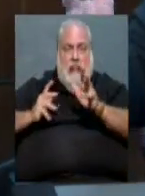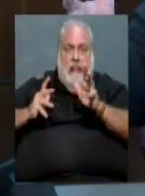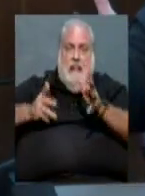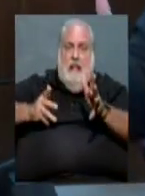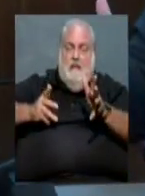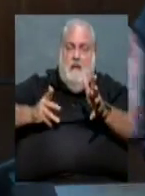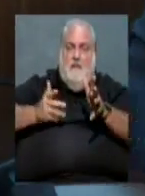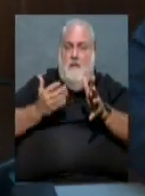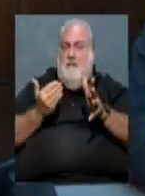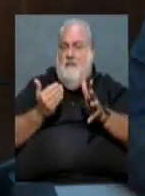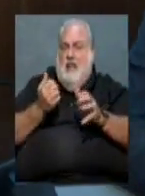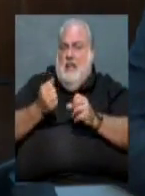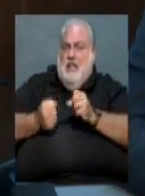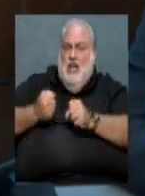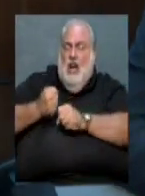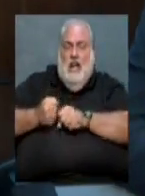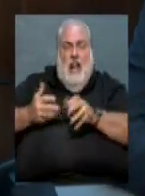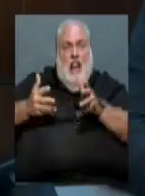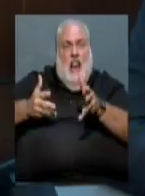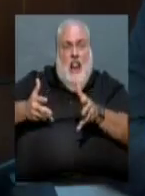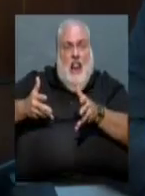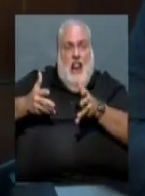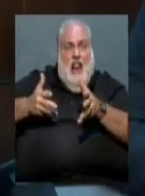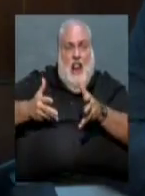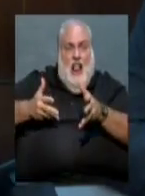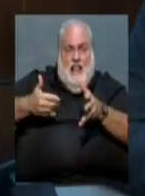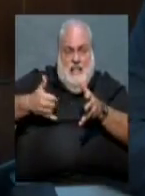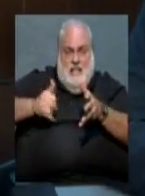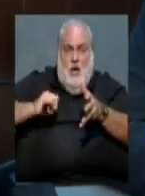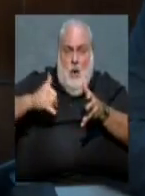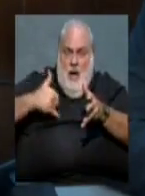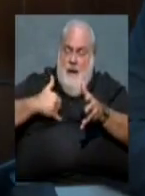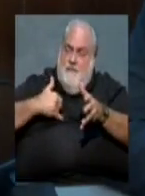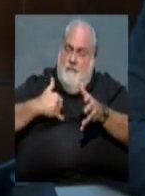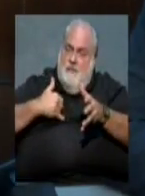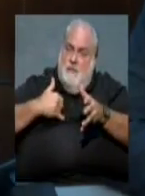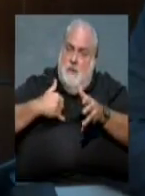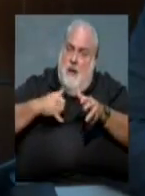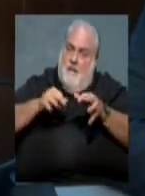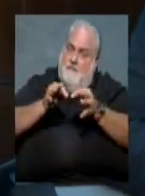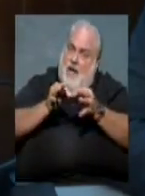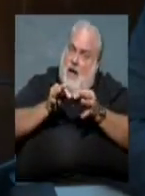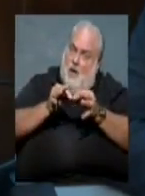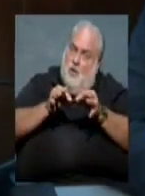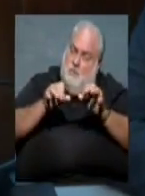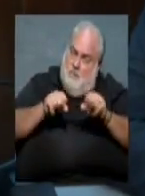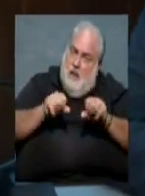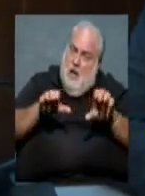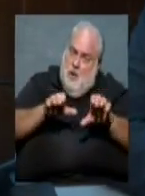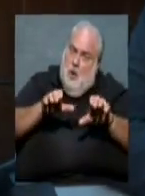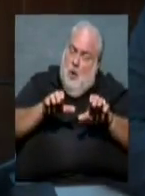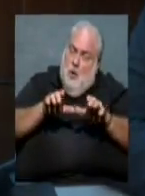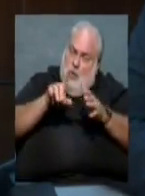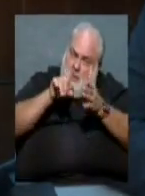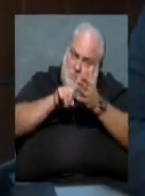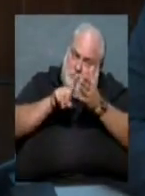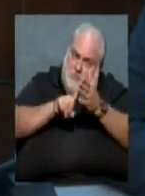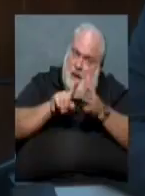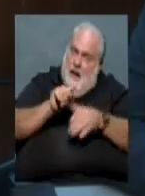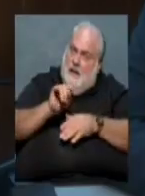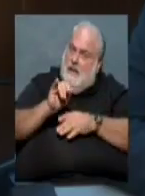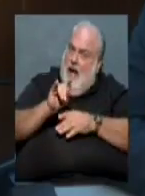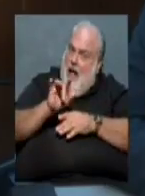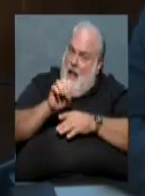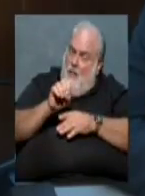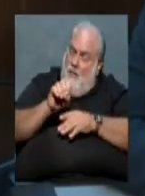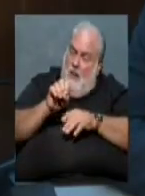years. Those are the kind of houses that still have some value to them probably, where we should then do the title work to see whether or